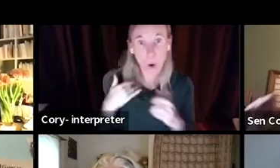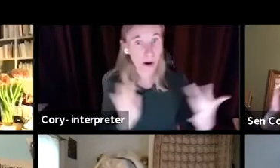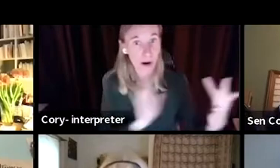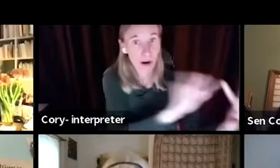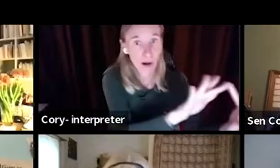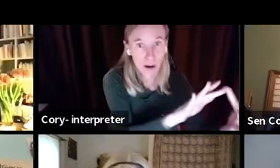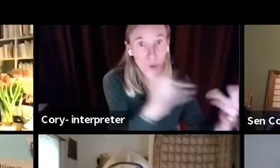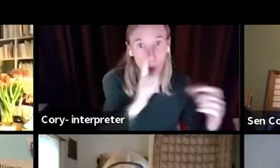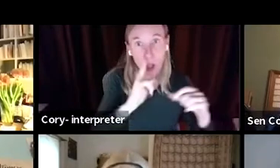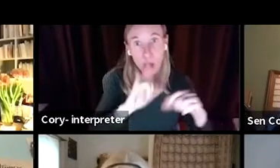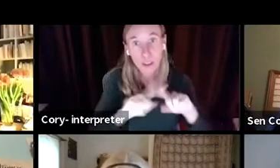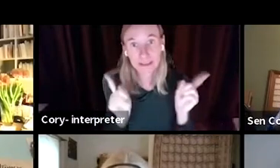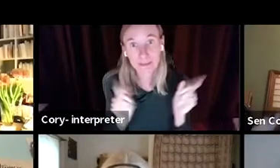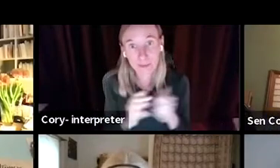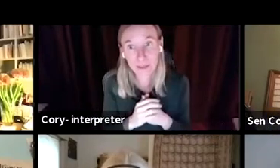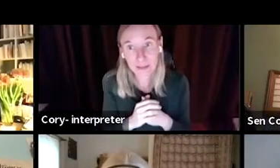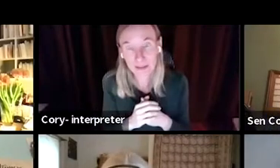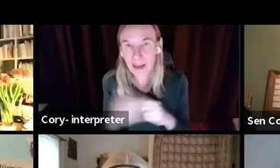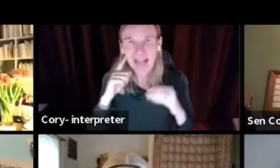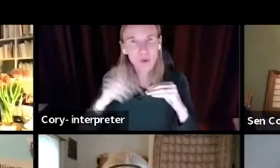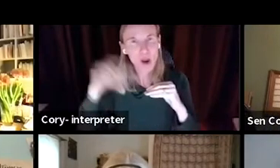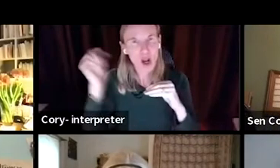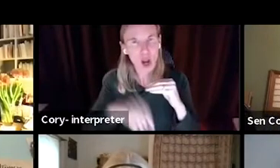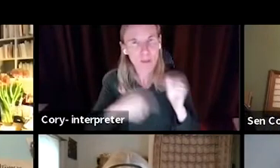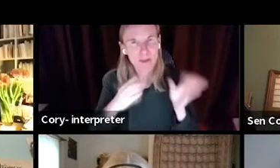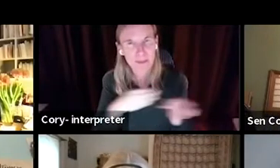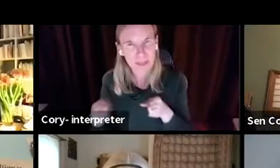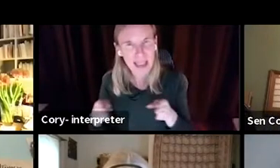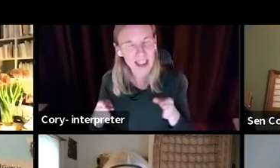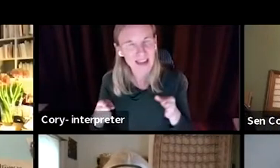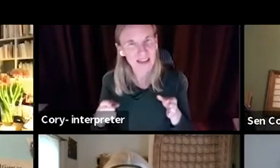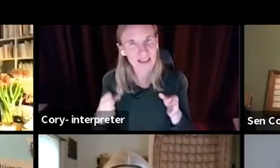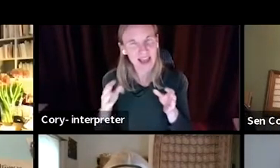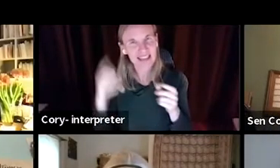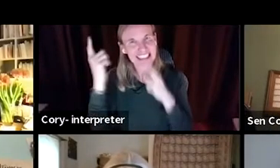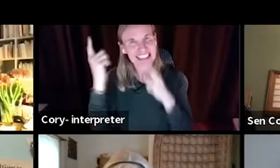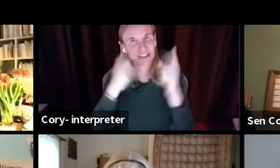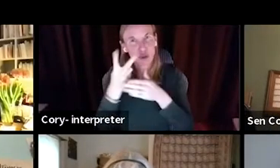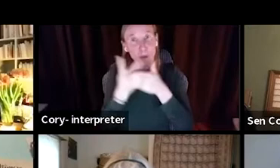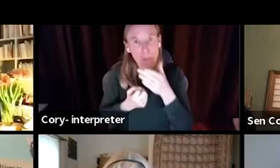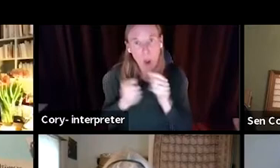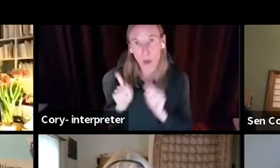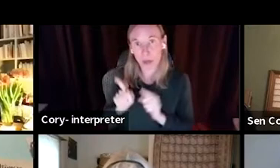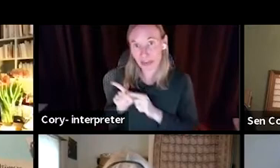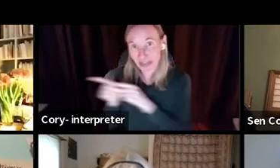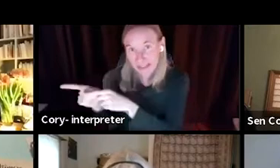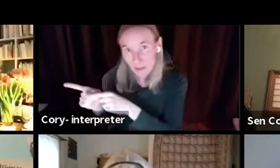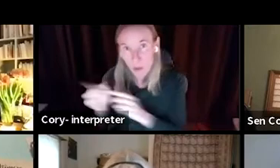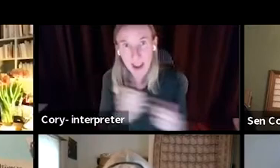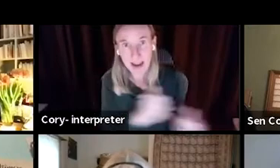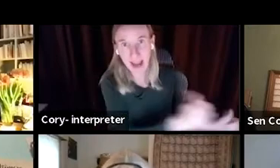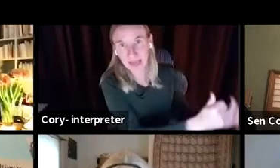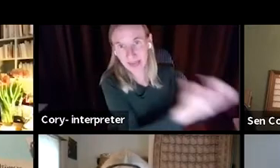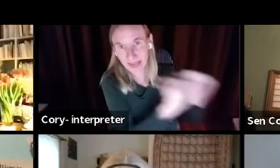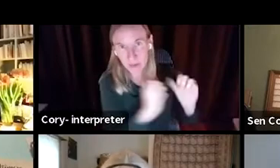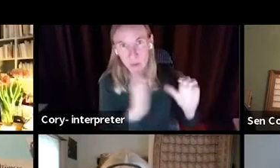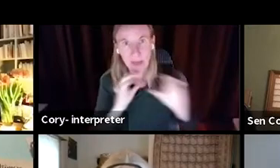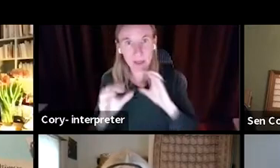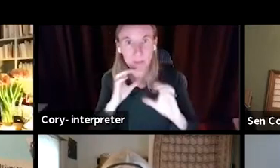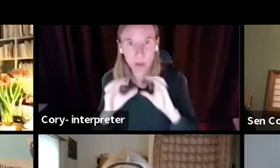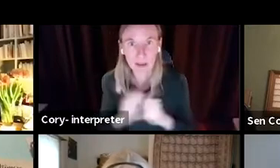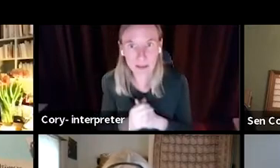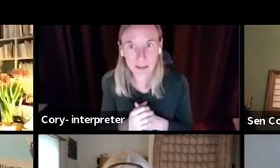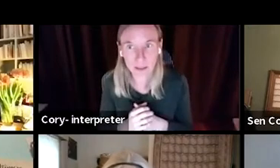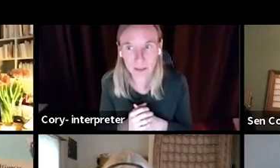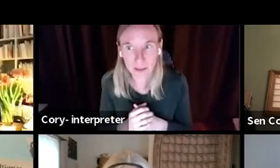Having a comprehensive plan that accounts for that is going to help us make this process more smooth and understand what are the